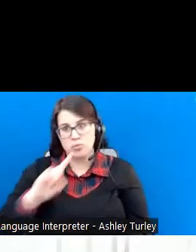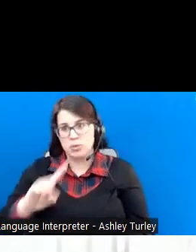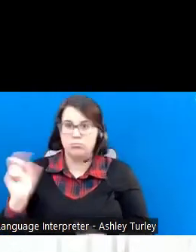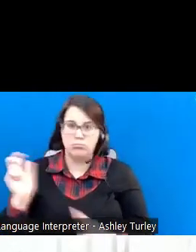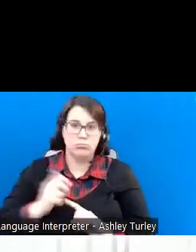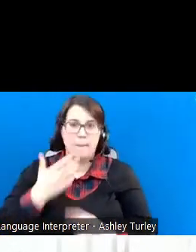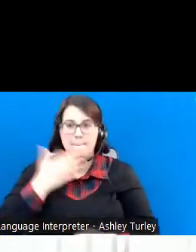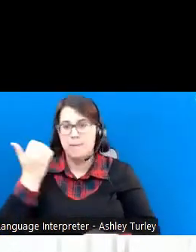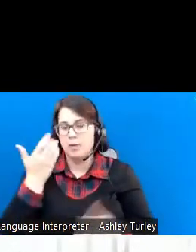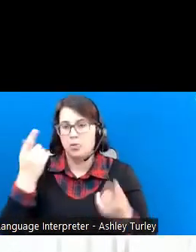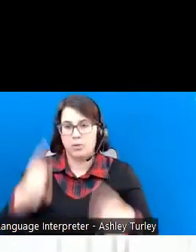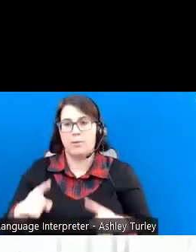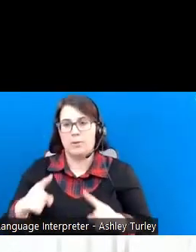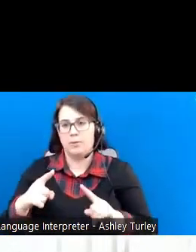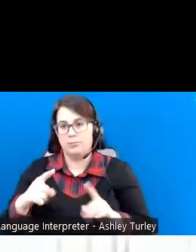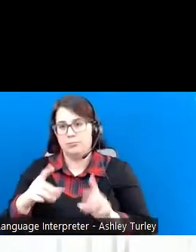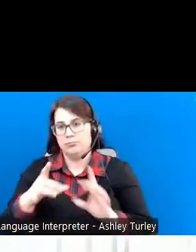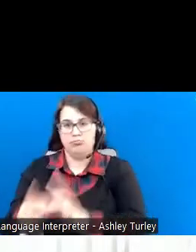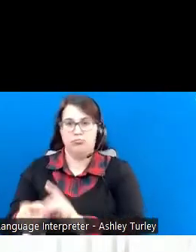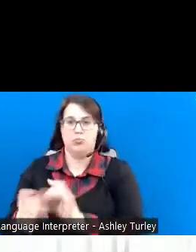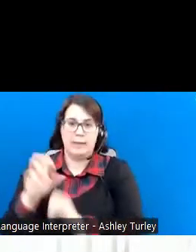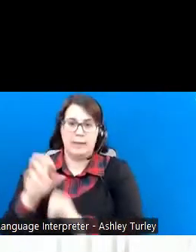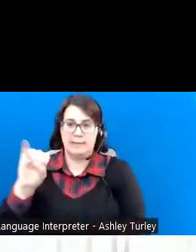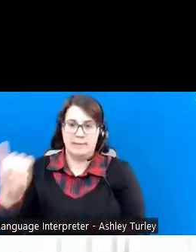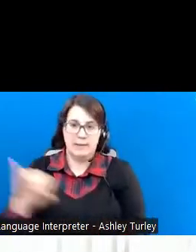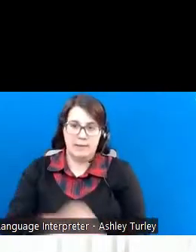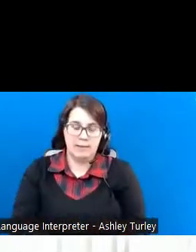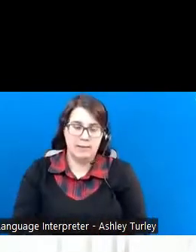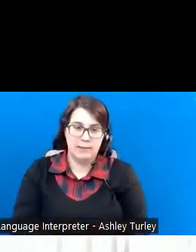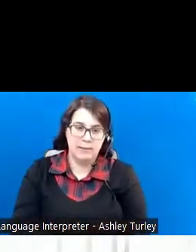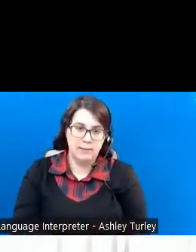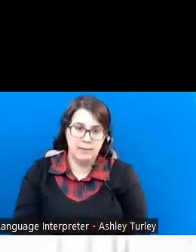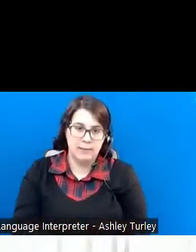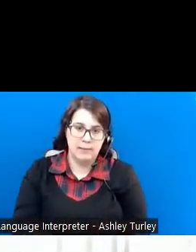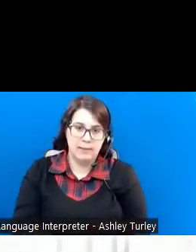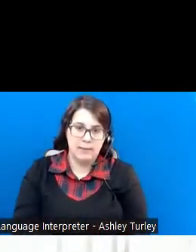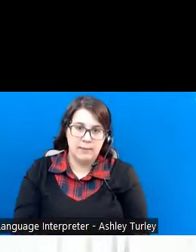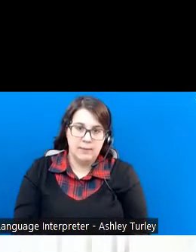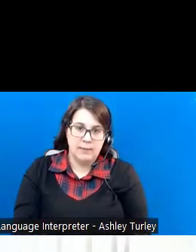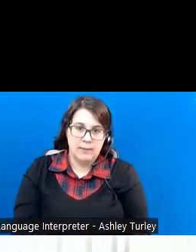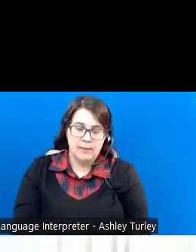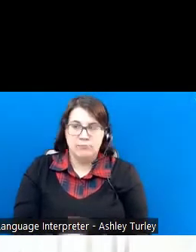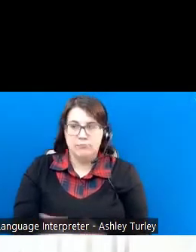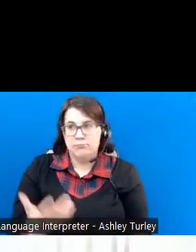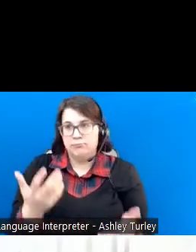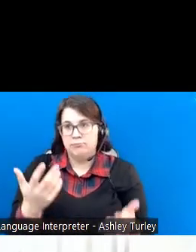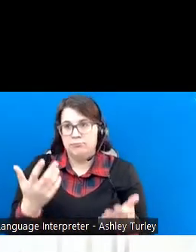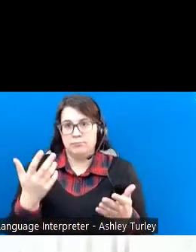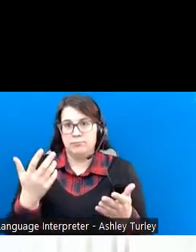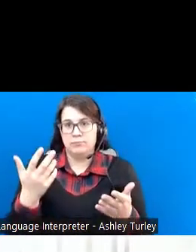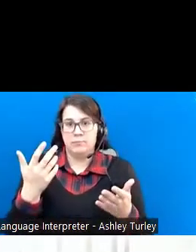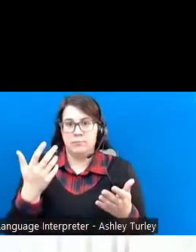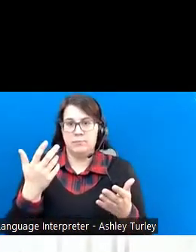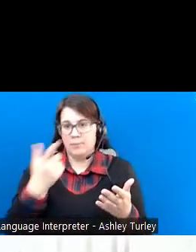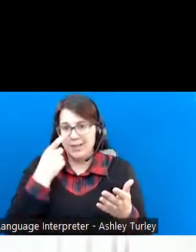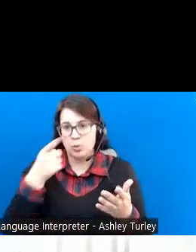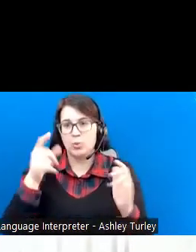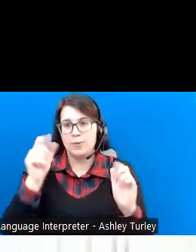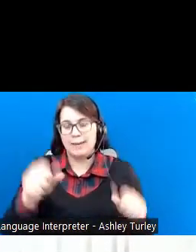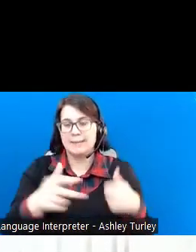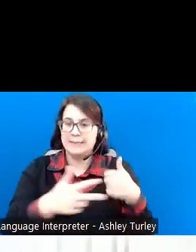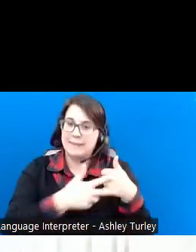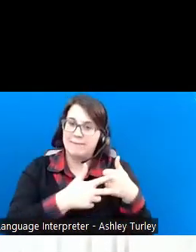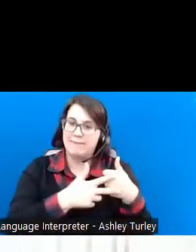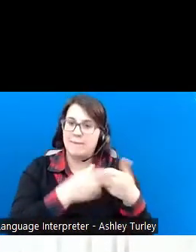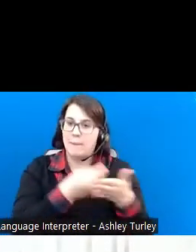SSI as far as being able to save,